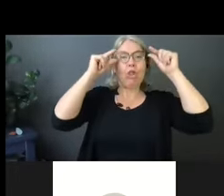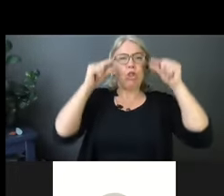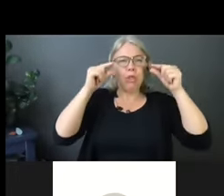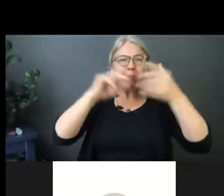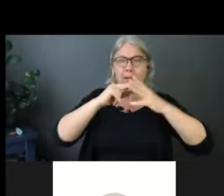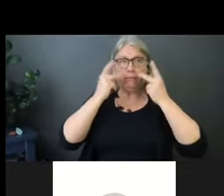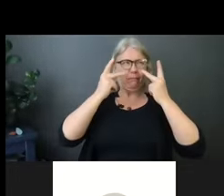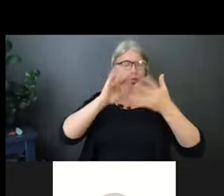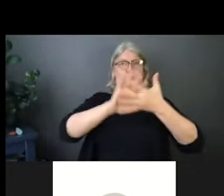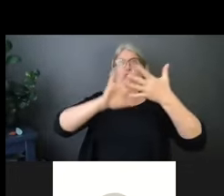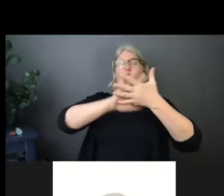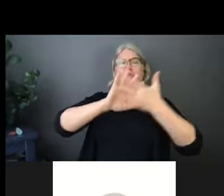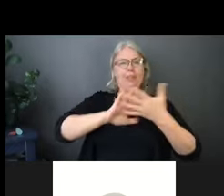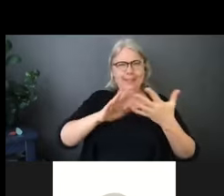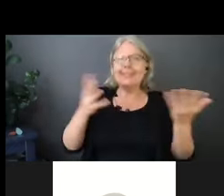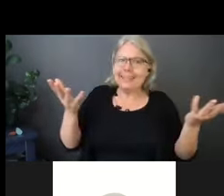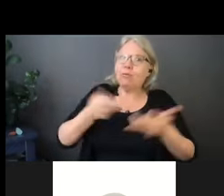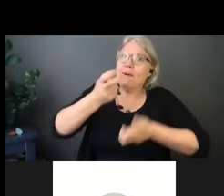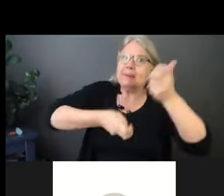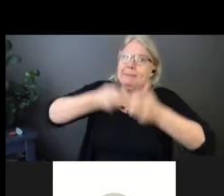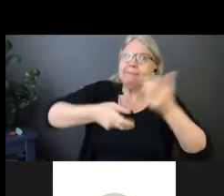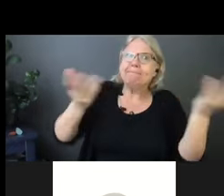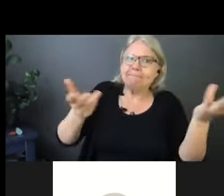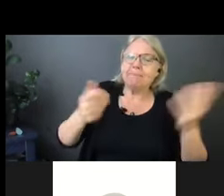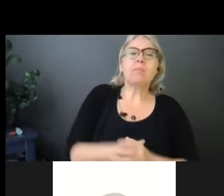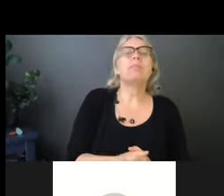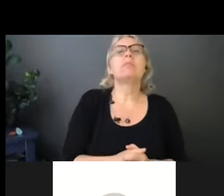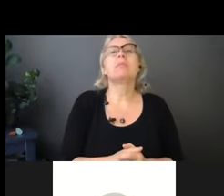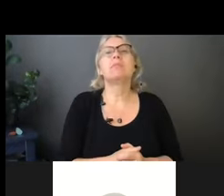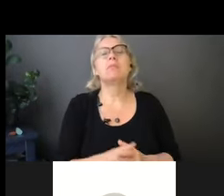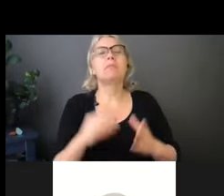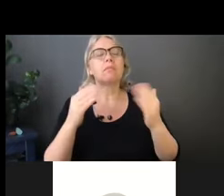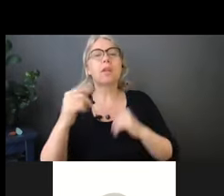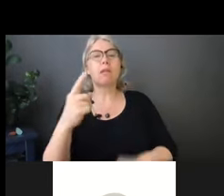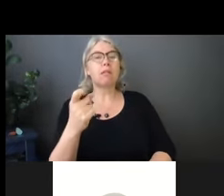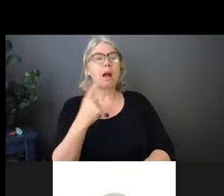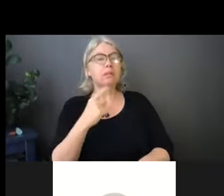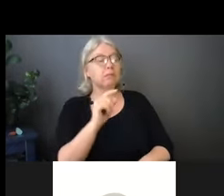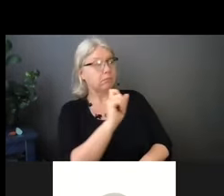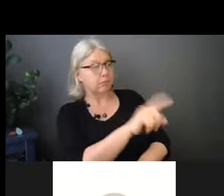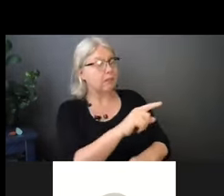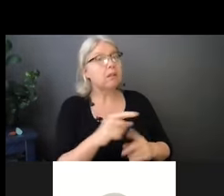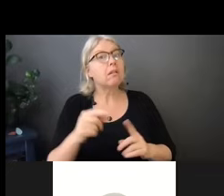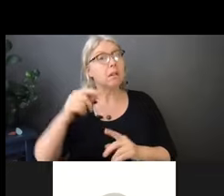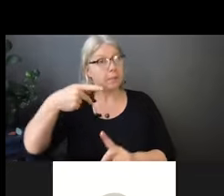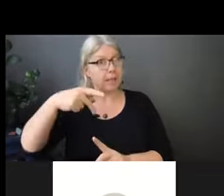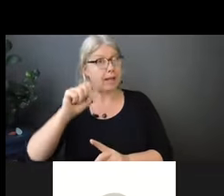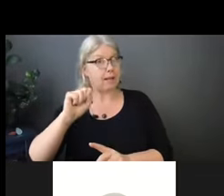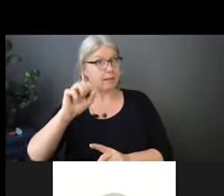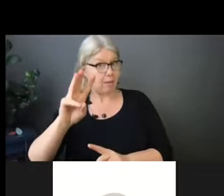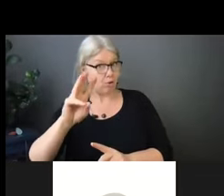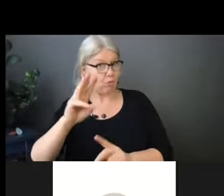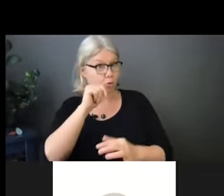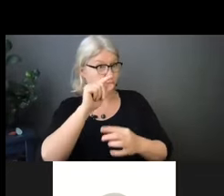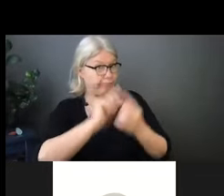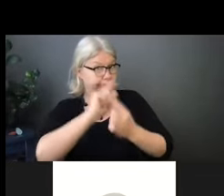That's right. Um, someone asks, should PSWs be wearing a face shield or goggles alongside